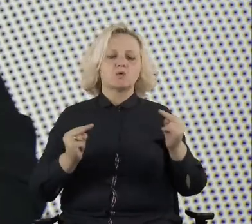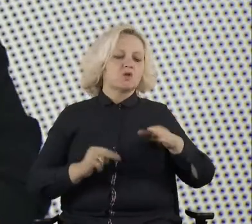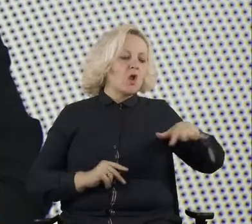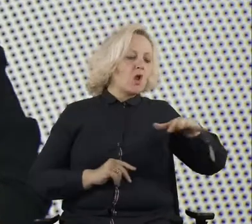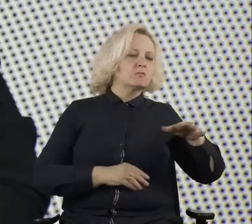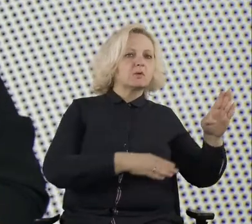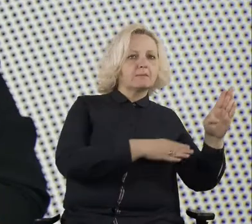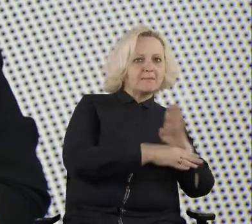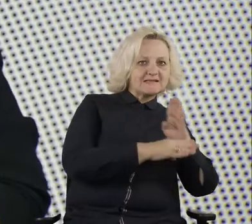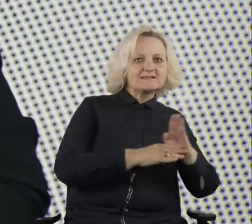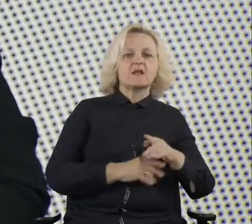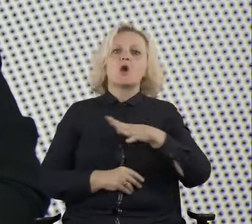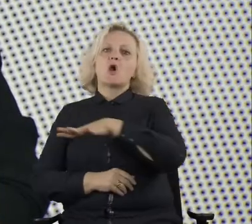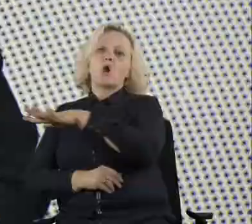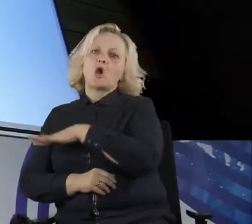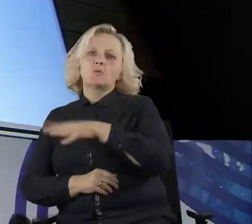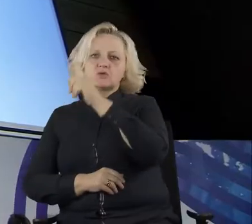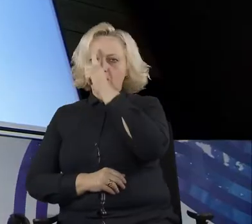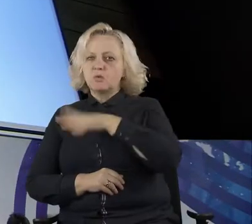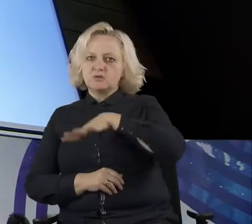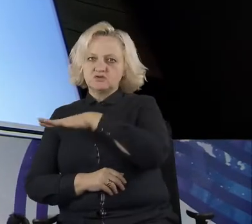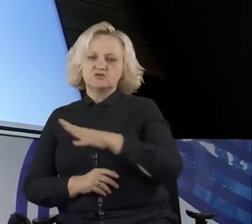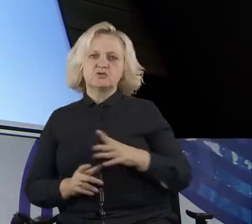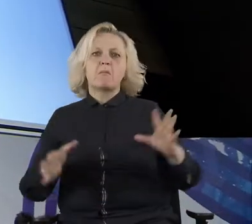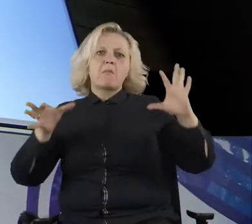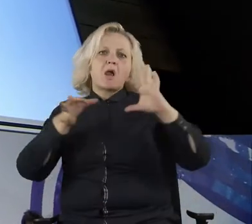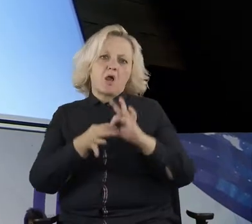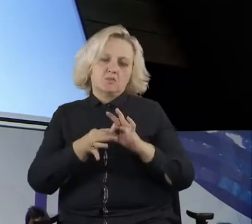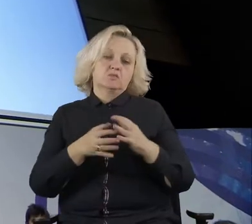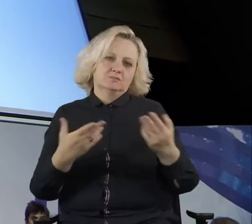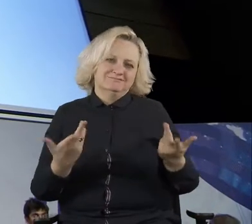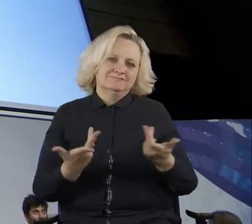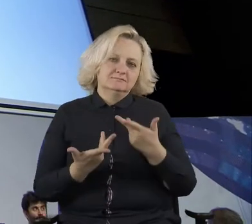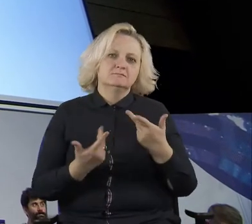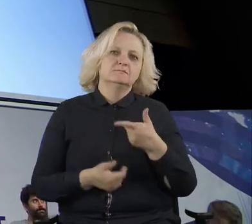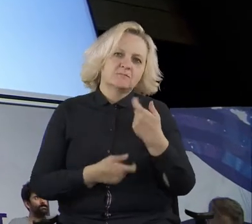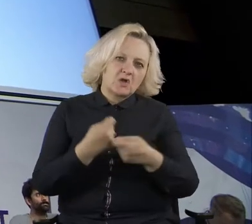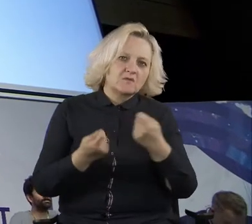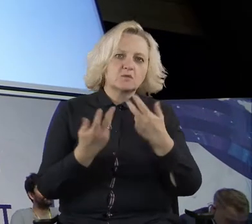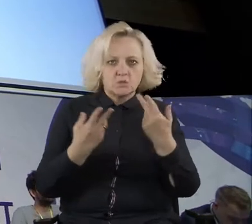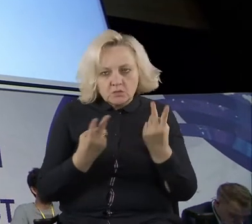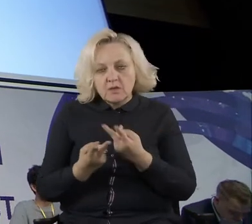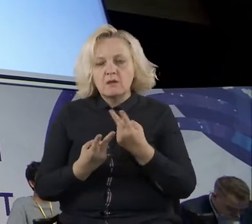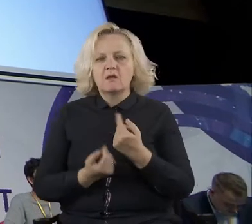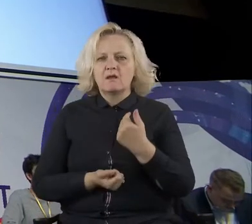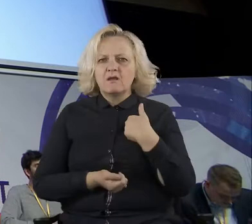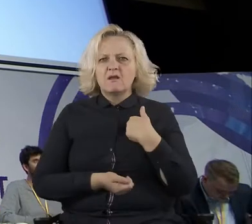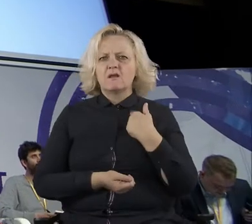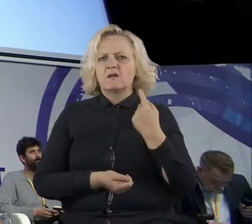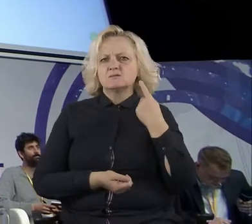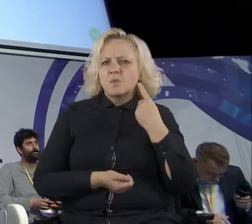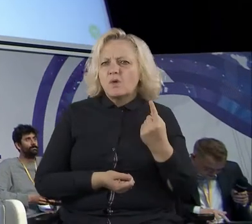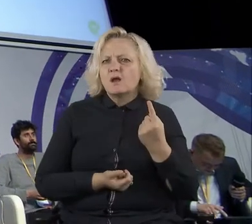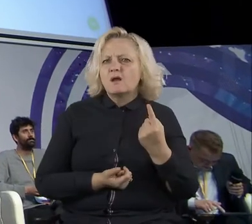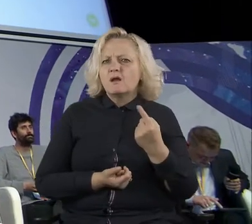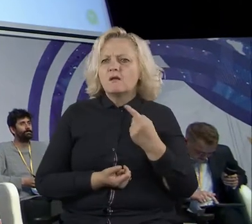when I was hearing that impossible, I started asking one question, is it a rule or